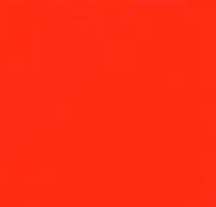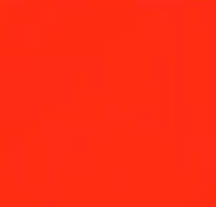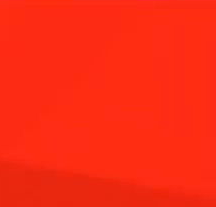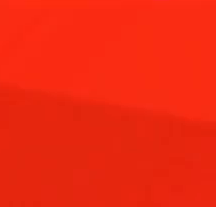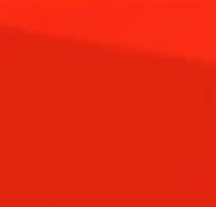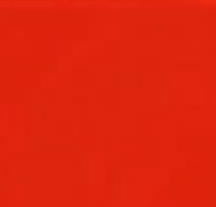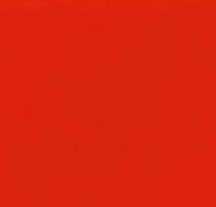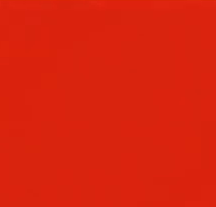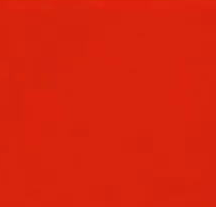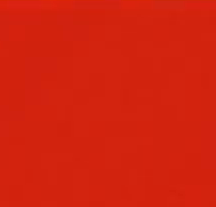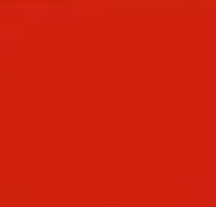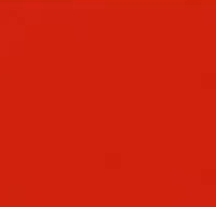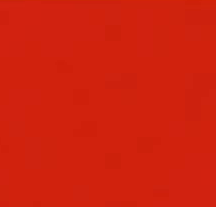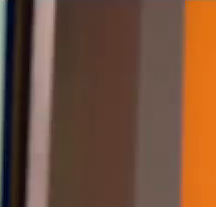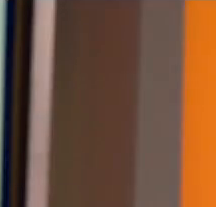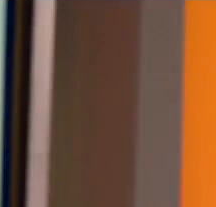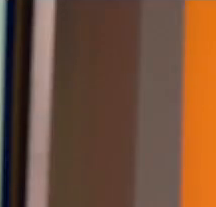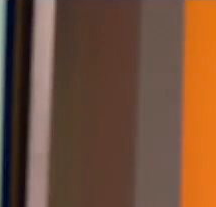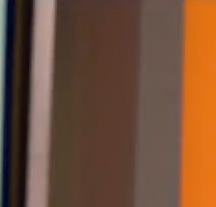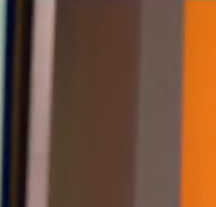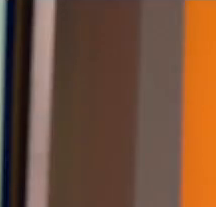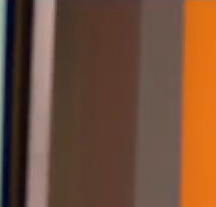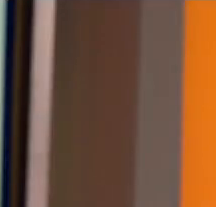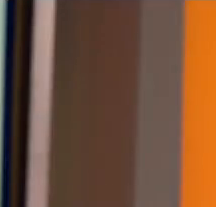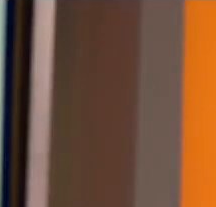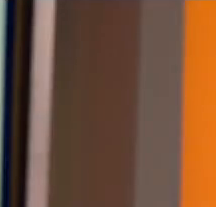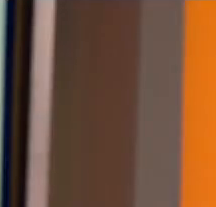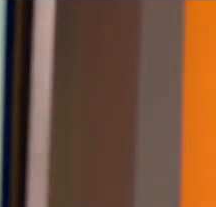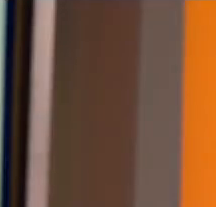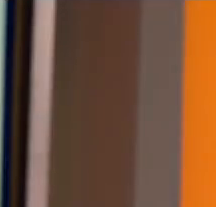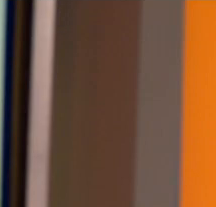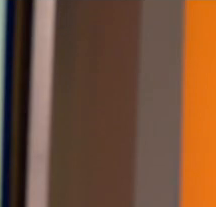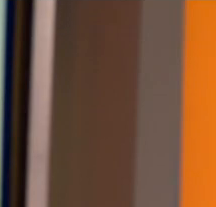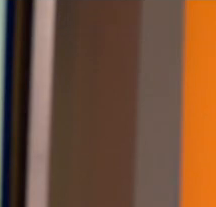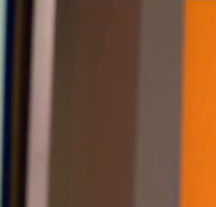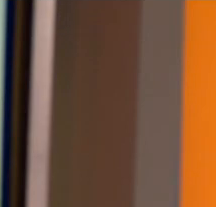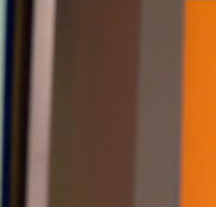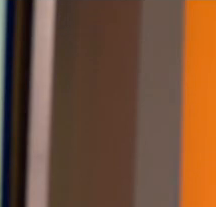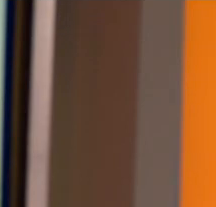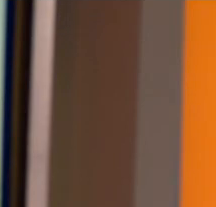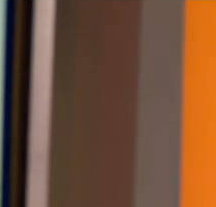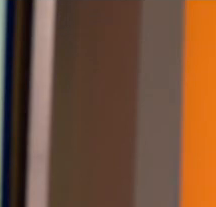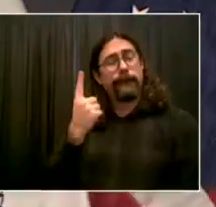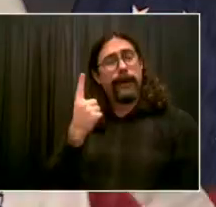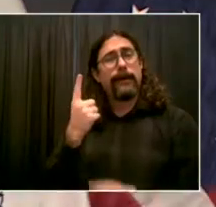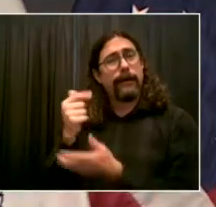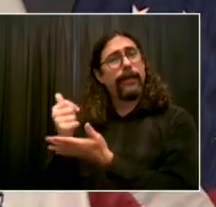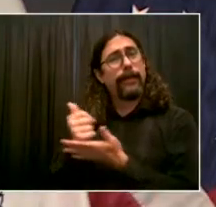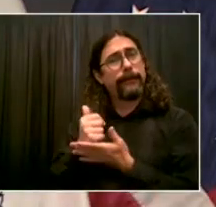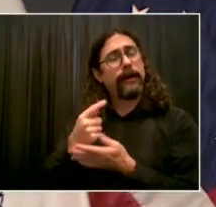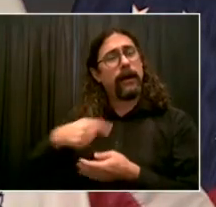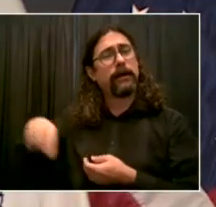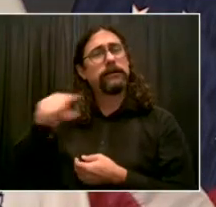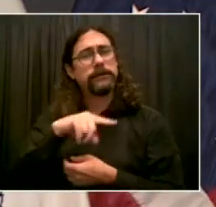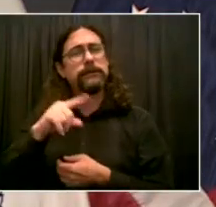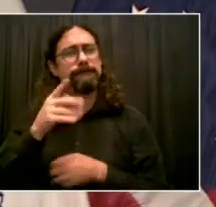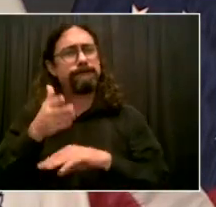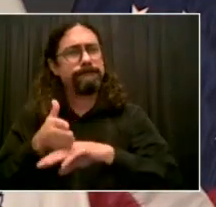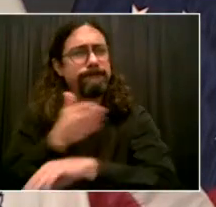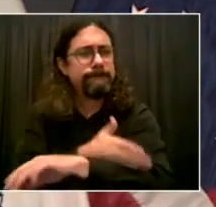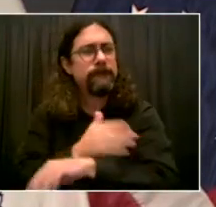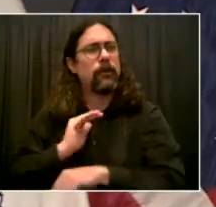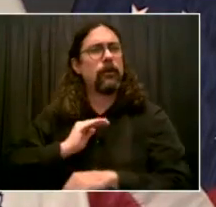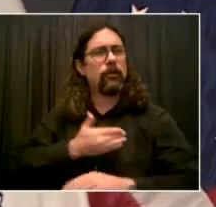This is breaking news. Mayor de Blasio giving an update on the coronavirus pandemic in New York City. New City, there's no place better